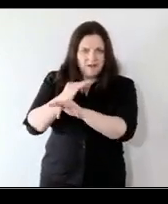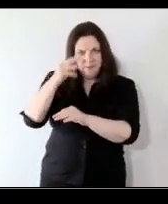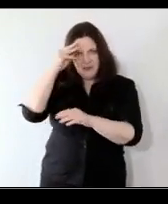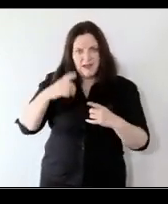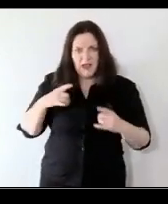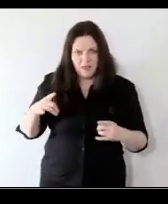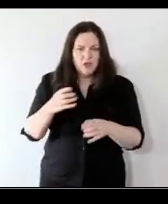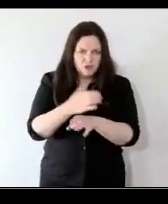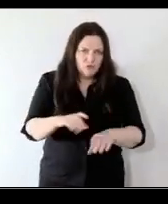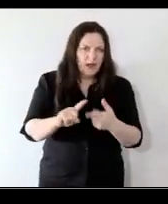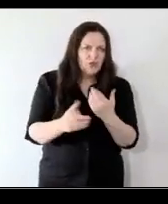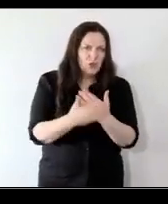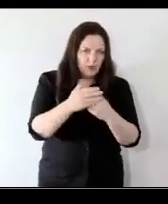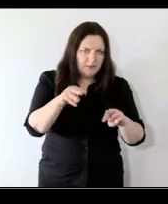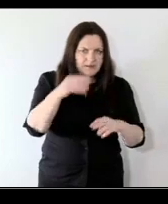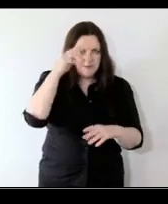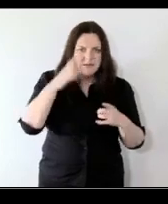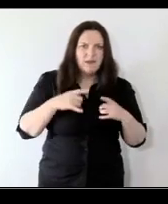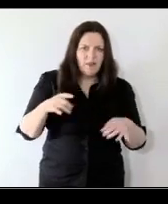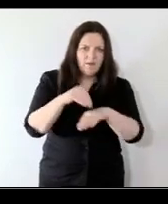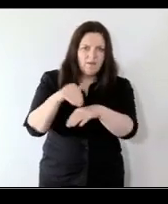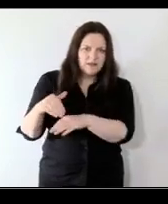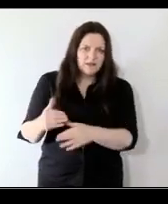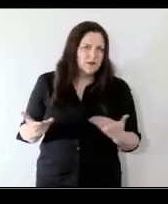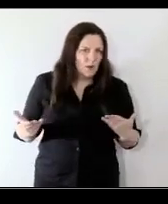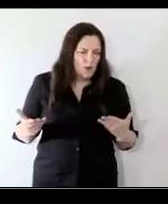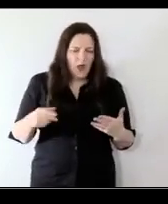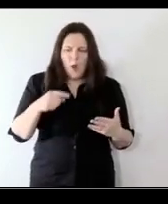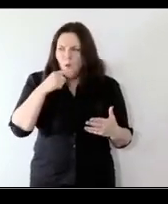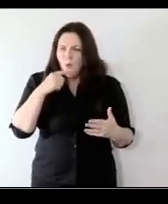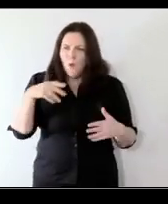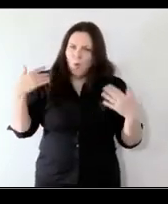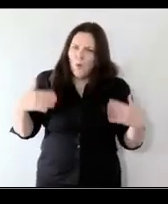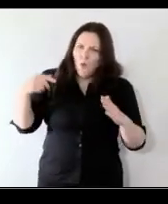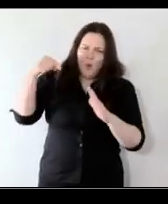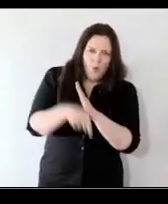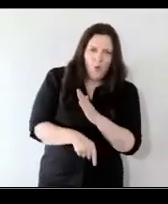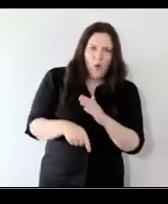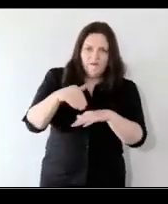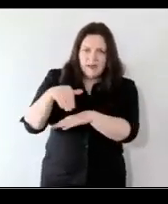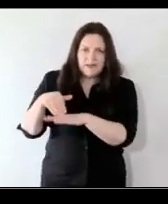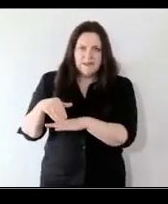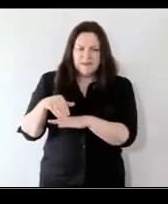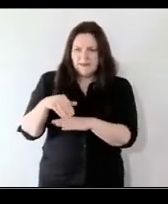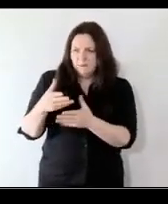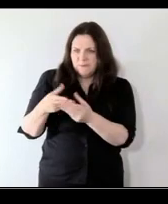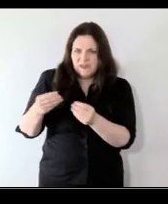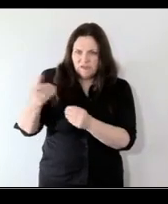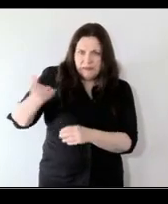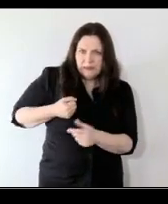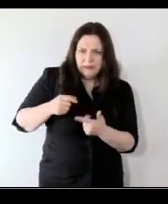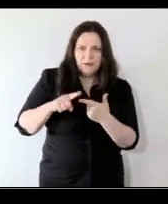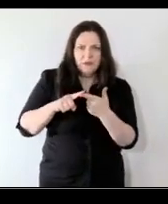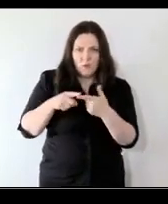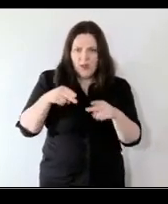and young people's mental health was affected so they've been profoundly affected in material ways in psychological ways